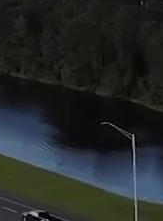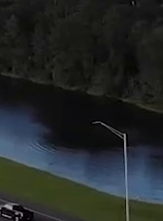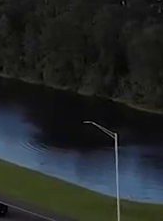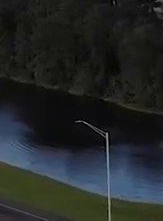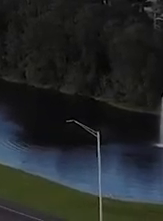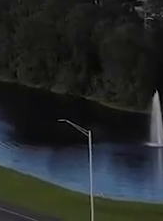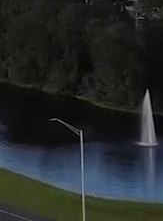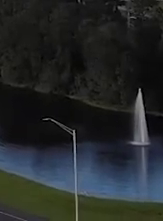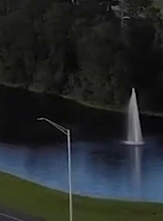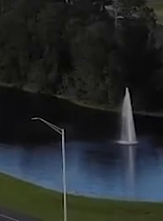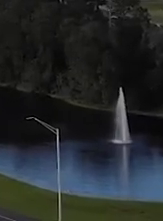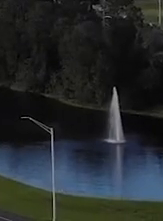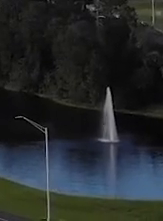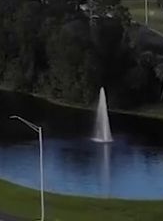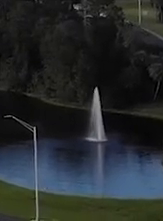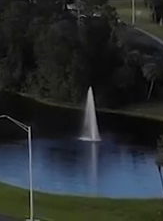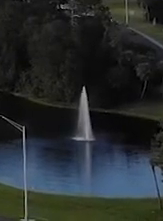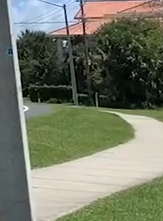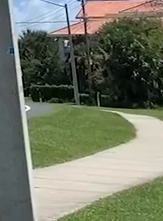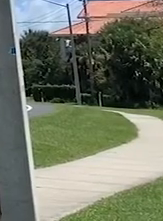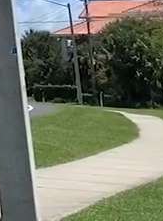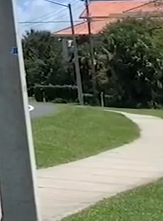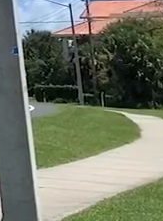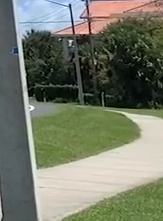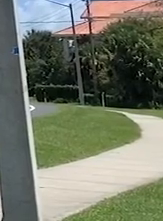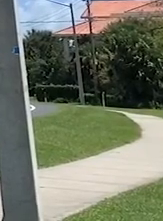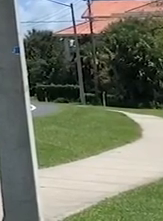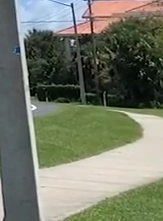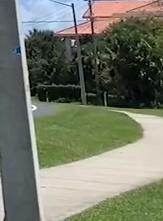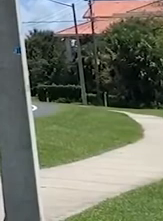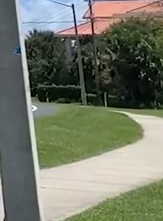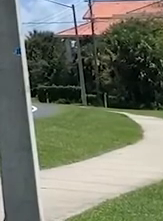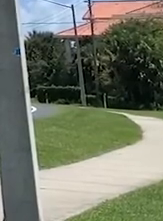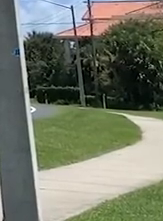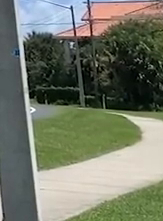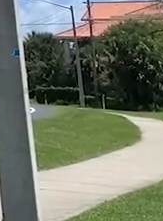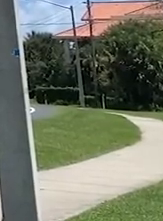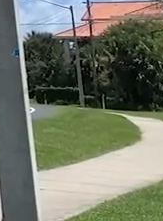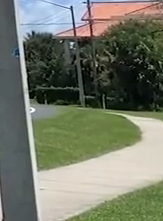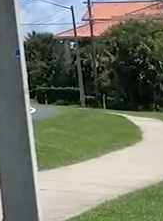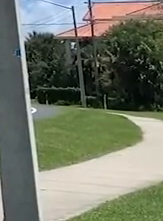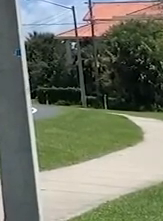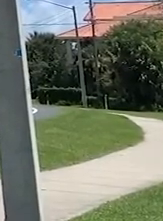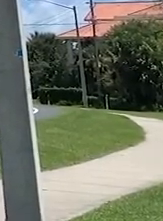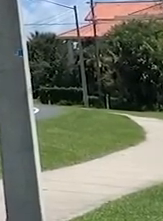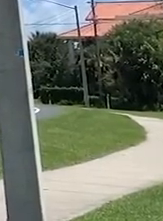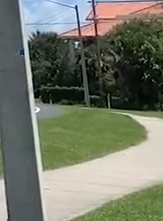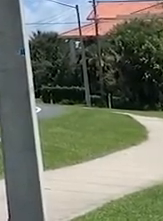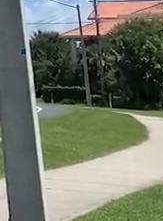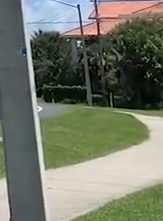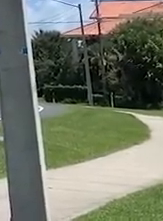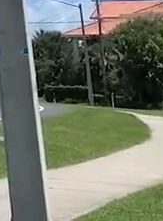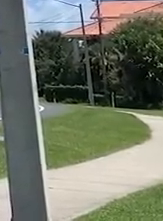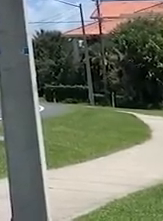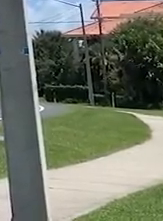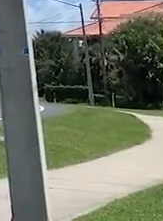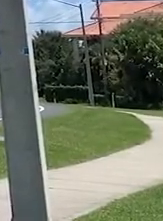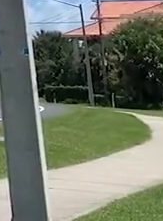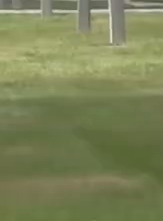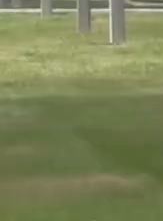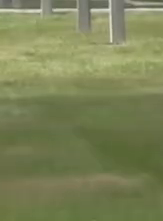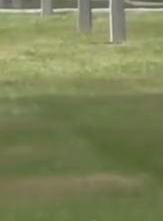and are subject to annual hurricanes, one of their most critical signs to manage are the evacuation signs for all emergencies.